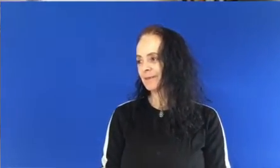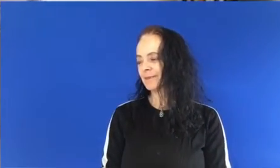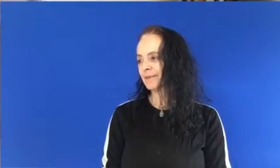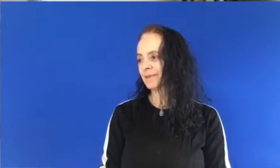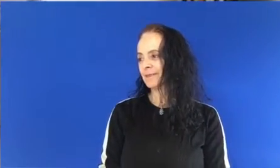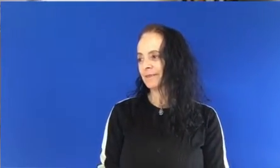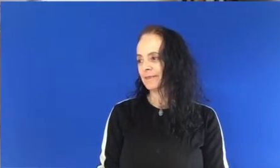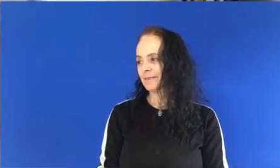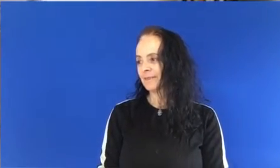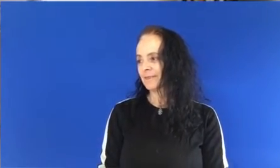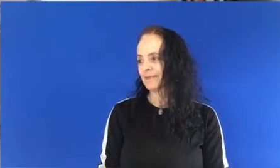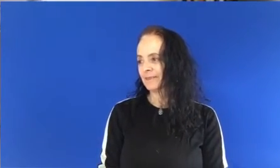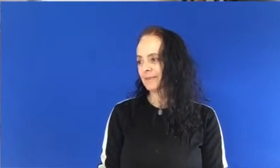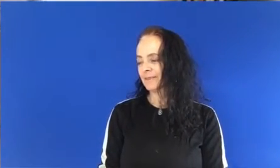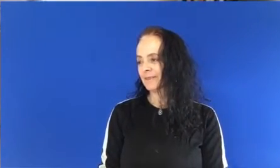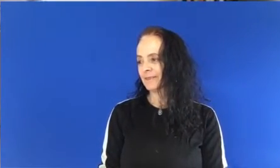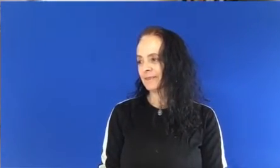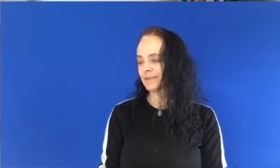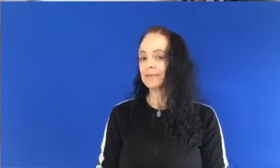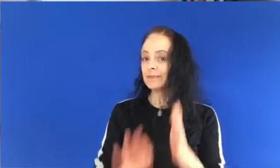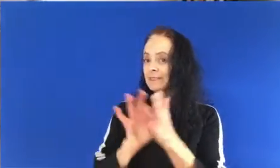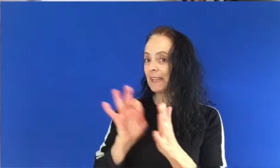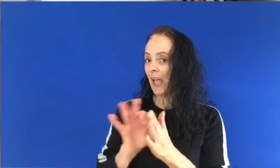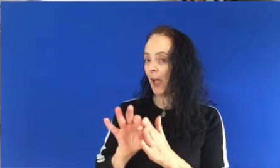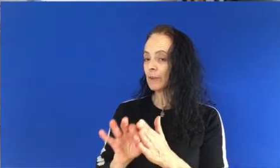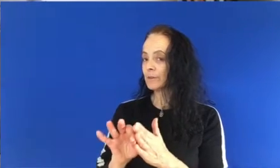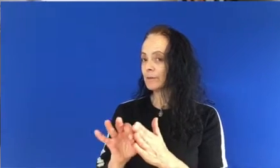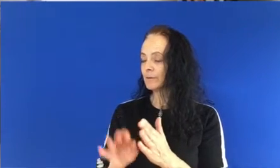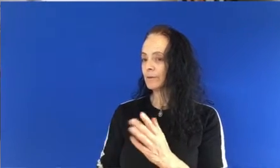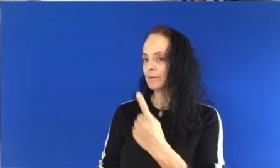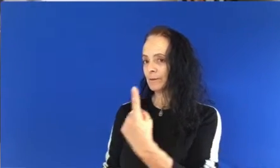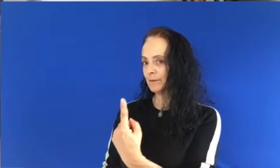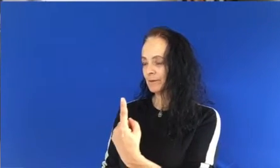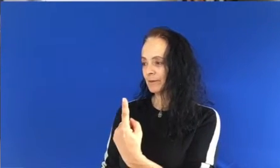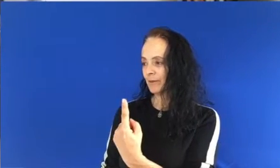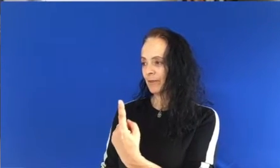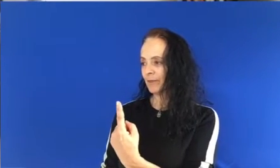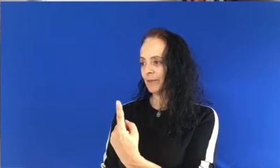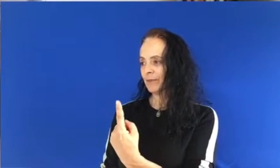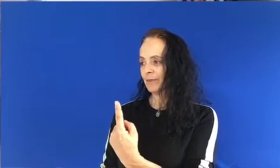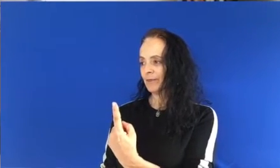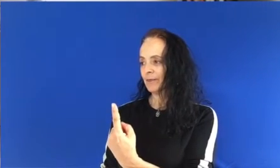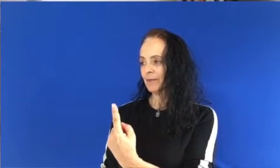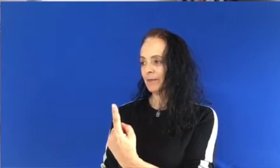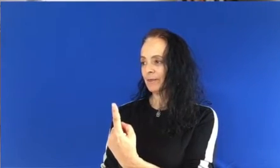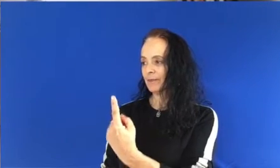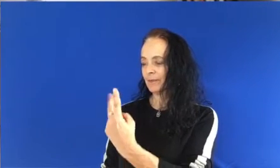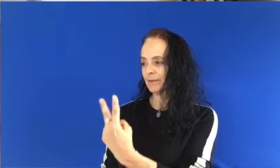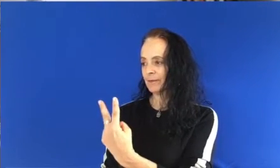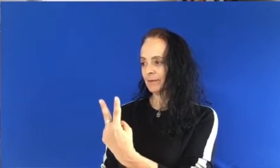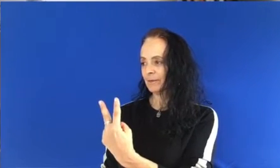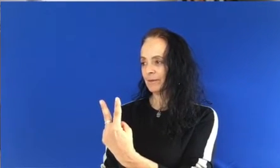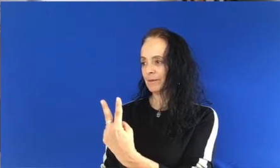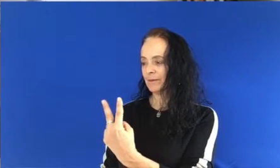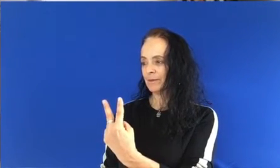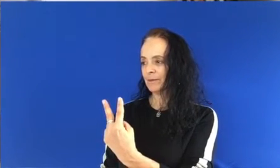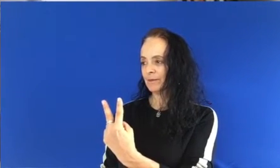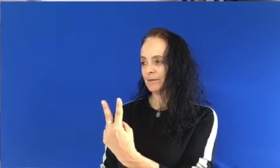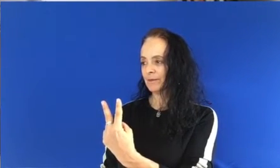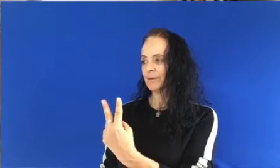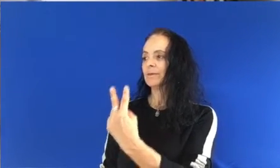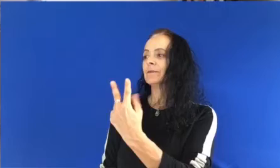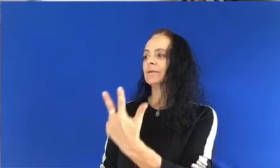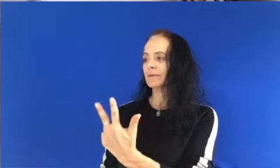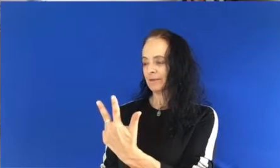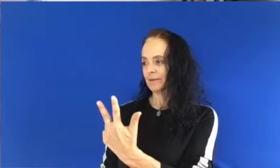Okay, ready? Cuenta a tres. Uno, dos,